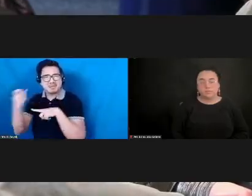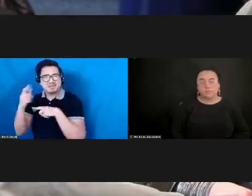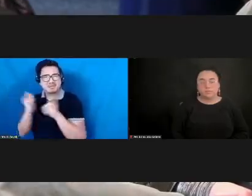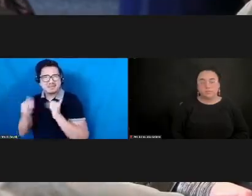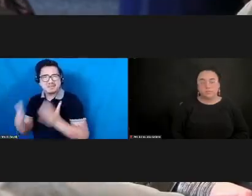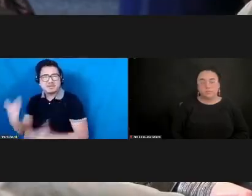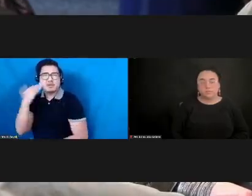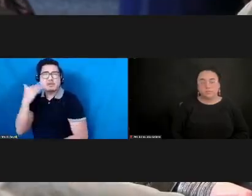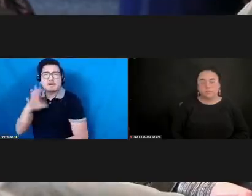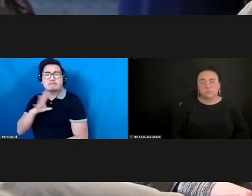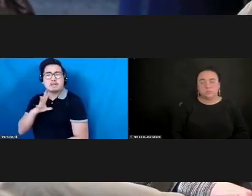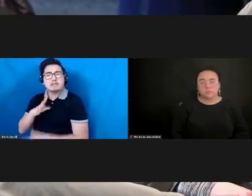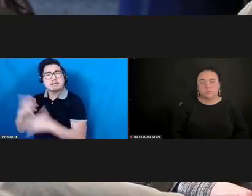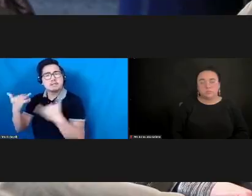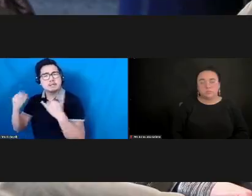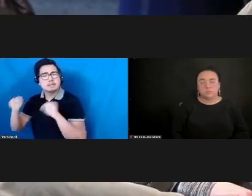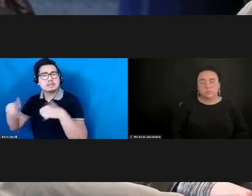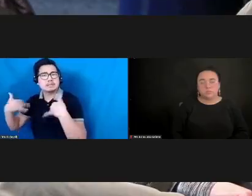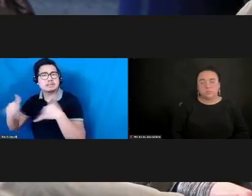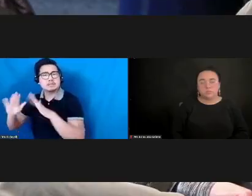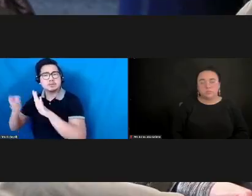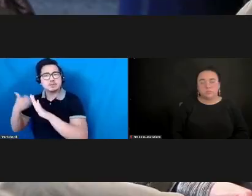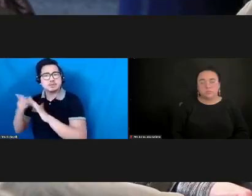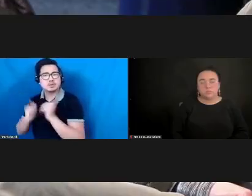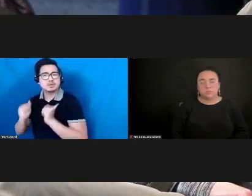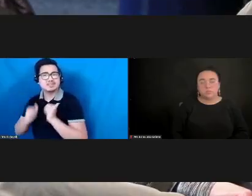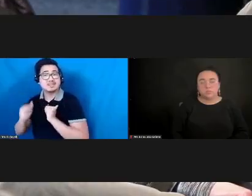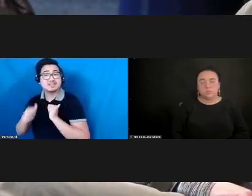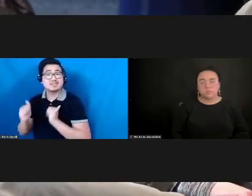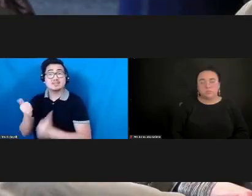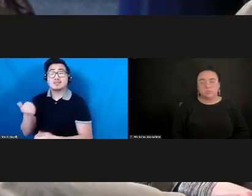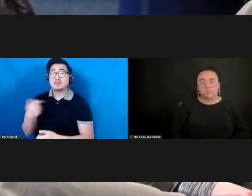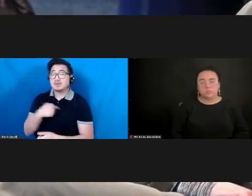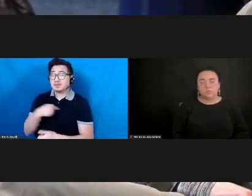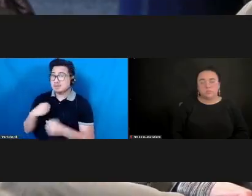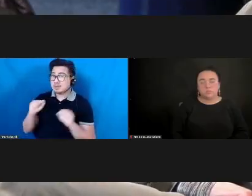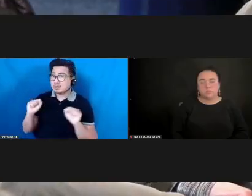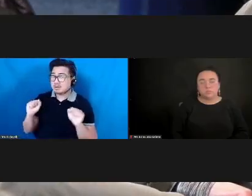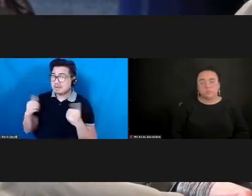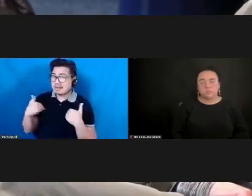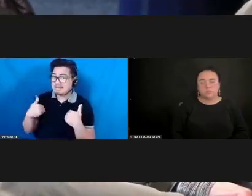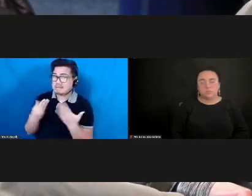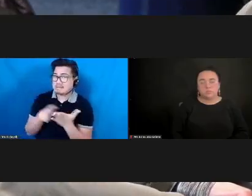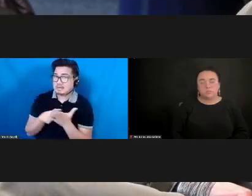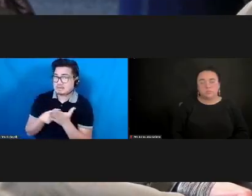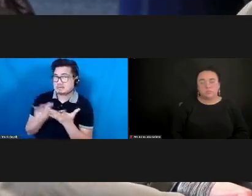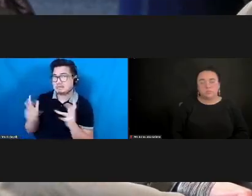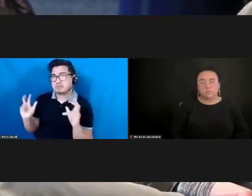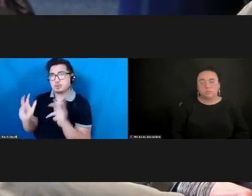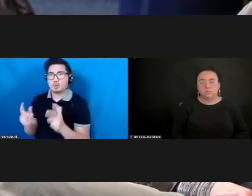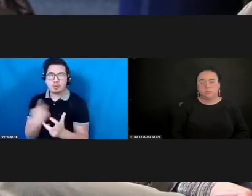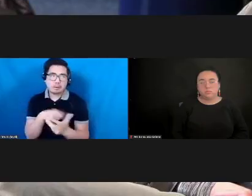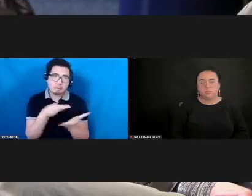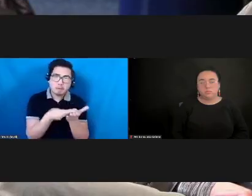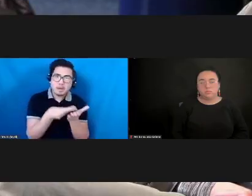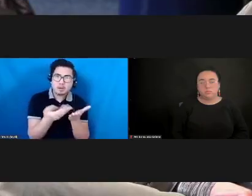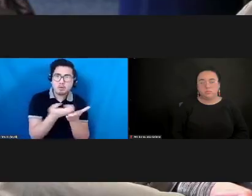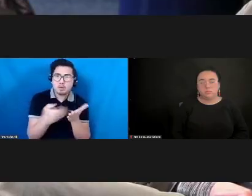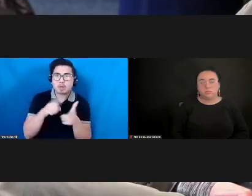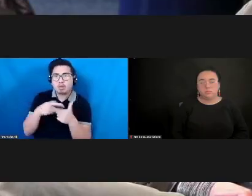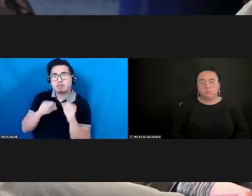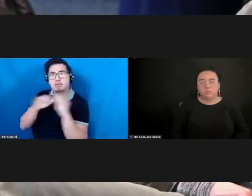have. What we had was financial resources that we could put to kind of buying the equipment so that they could do it. And I think that